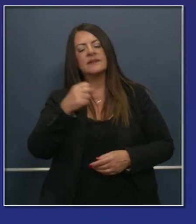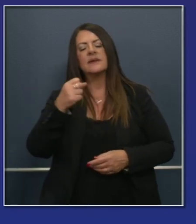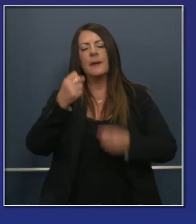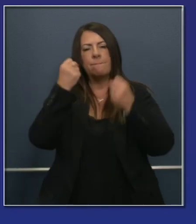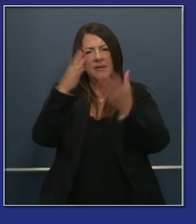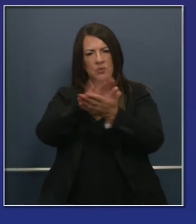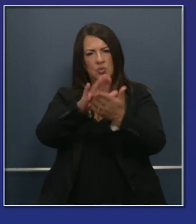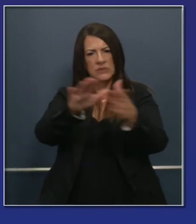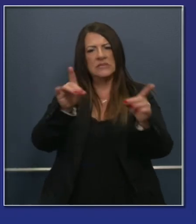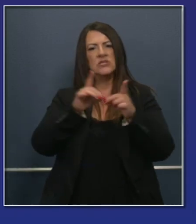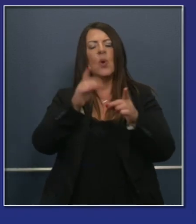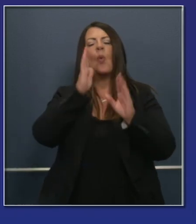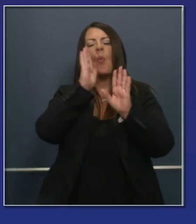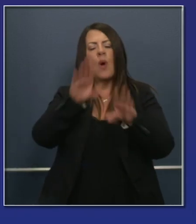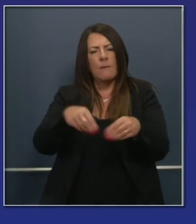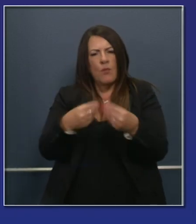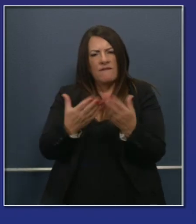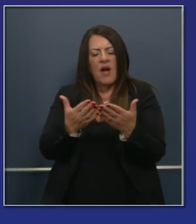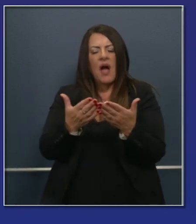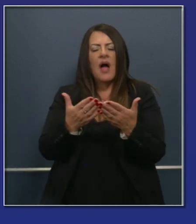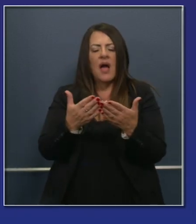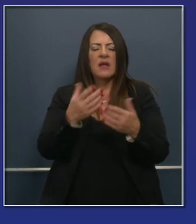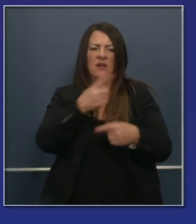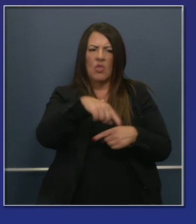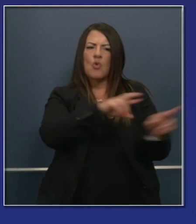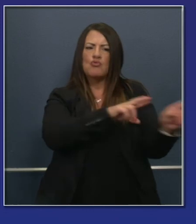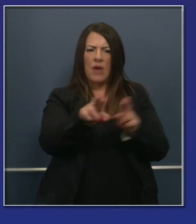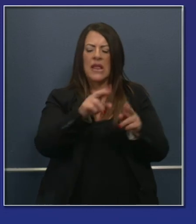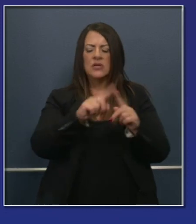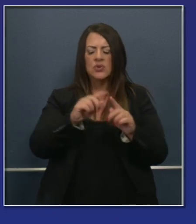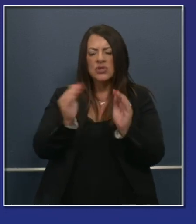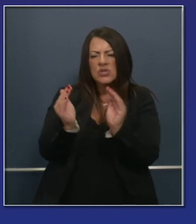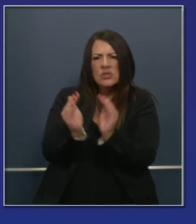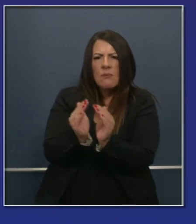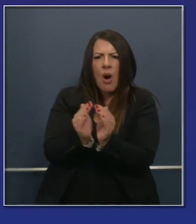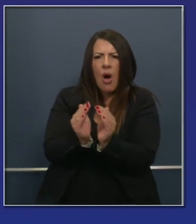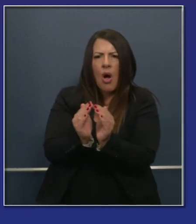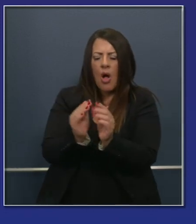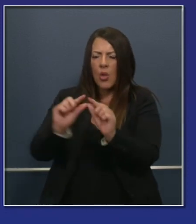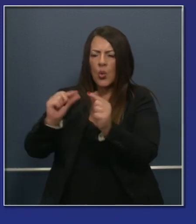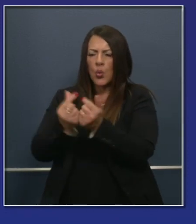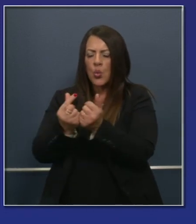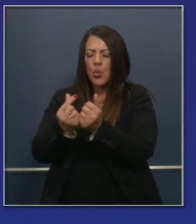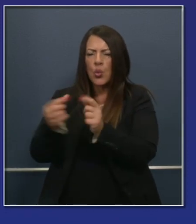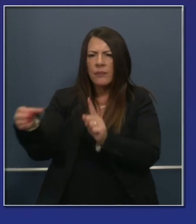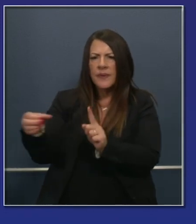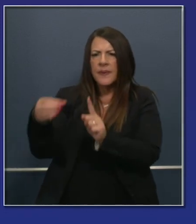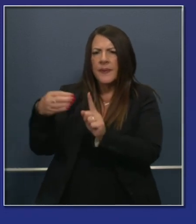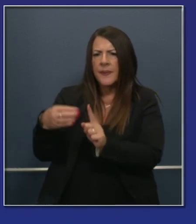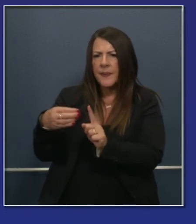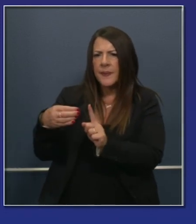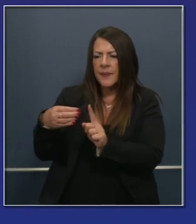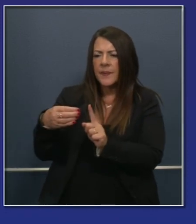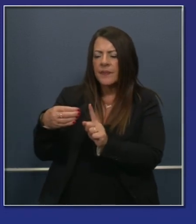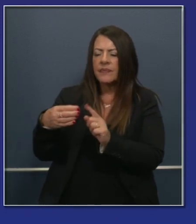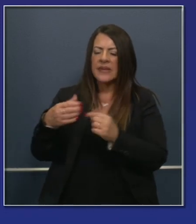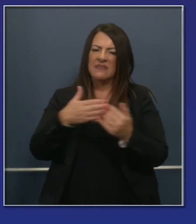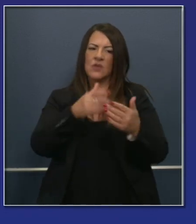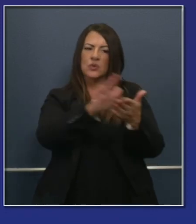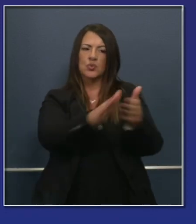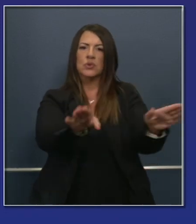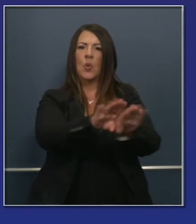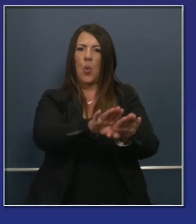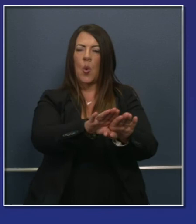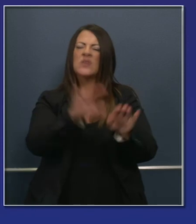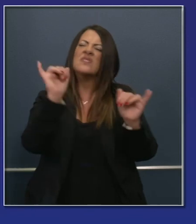prepared to offer small group settings, even while schools are closed, in the way that